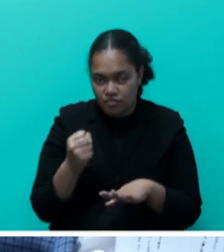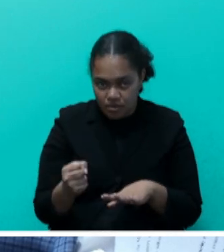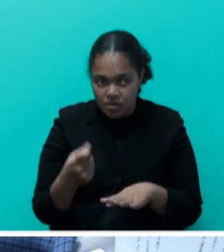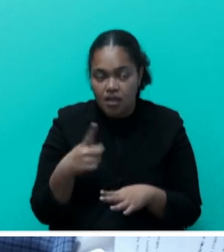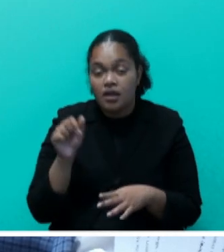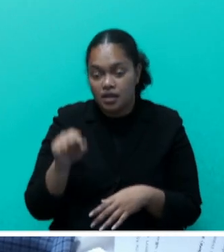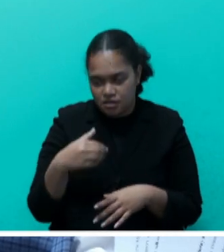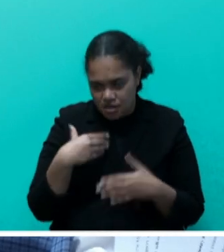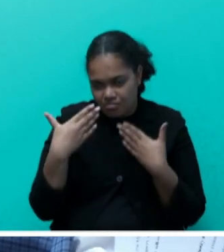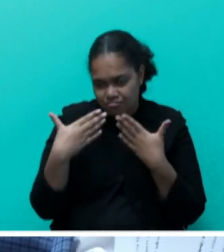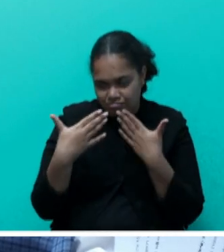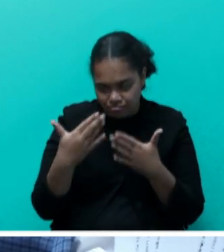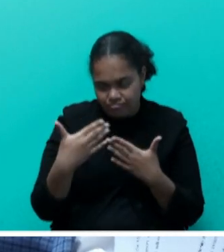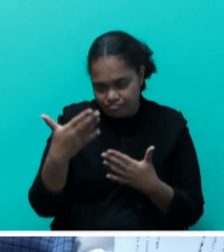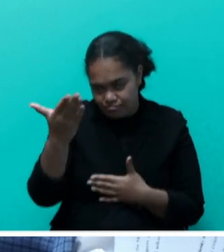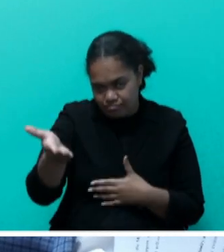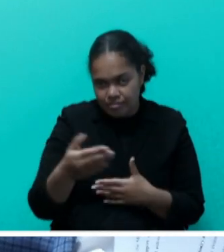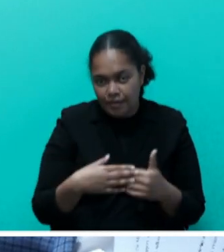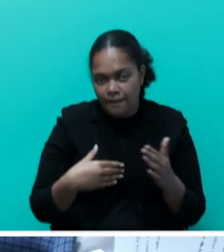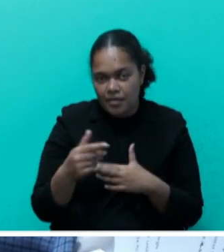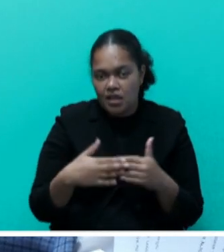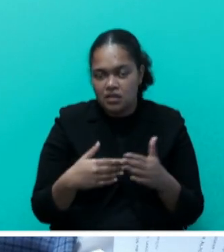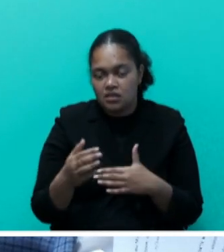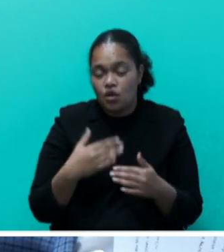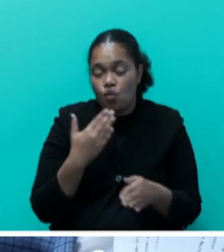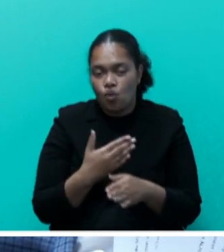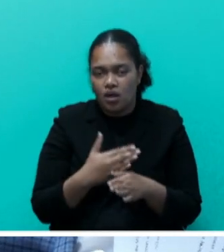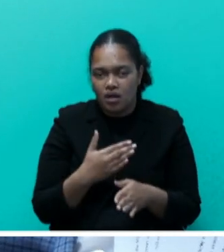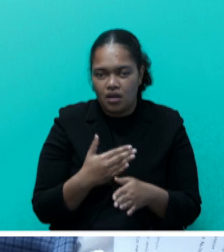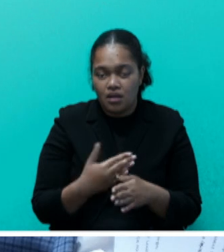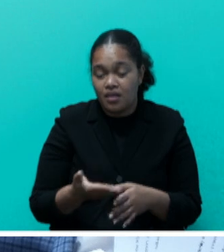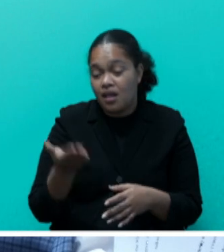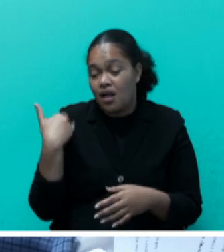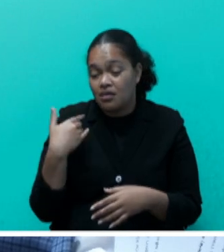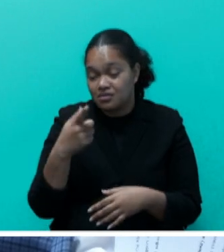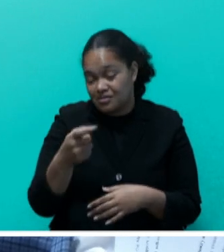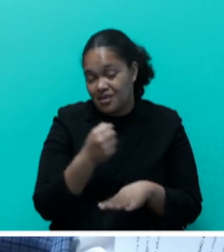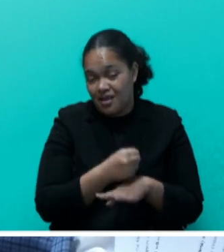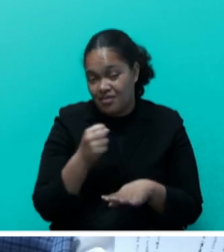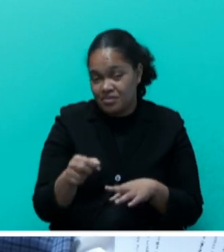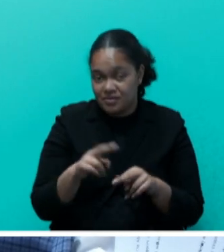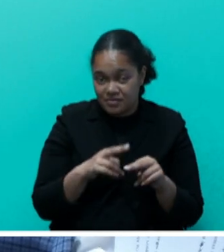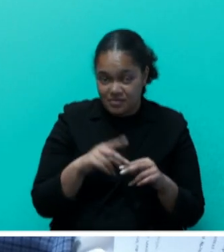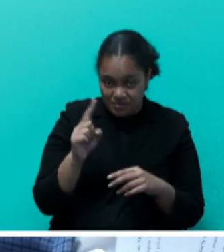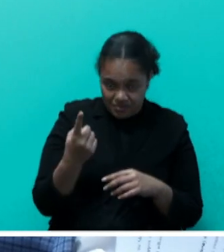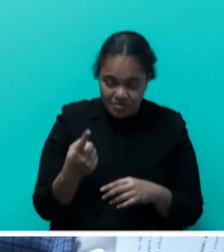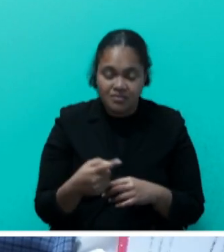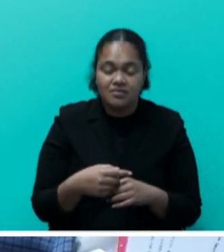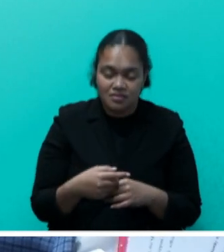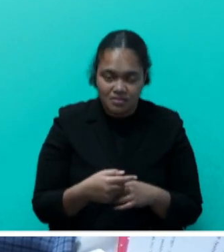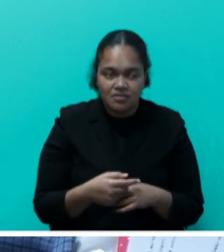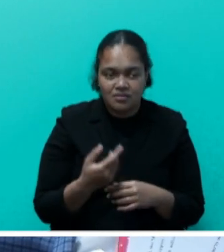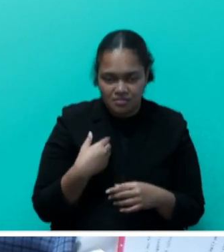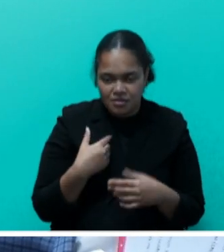acknowledging the building on the work of the last government, which is of course to be